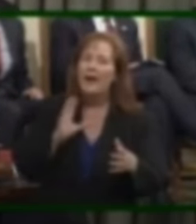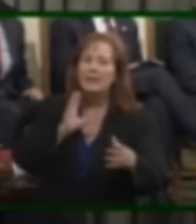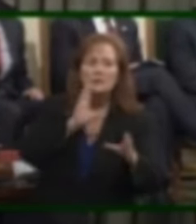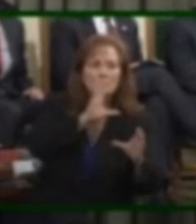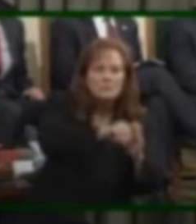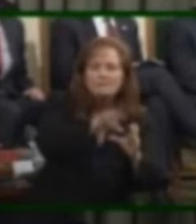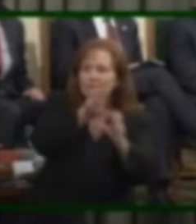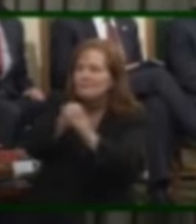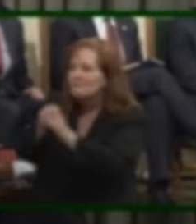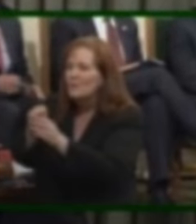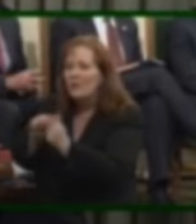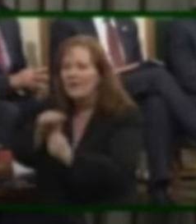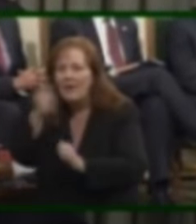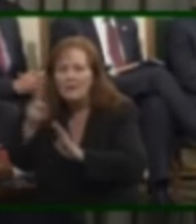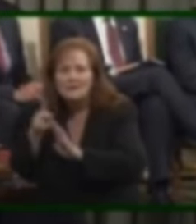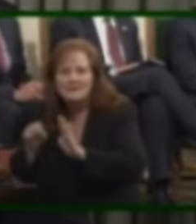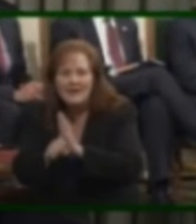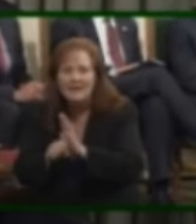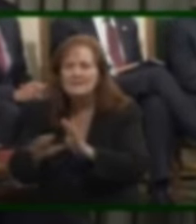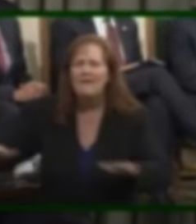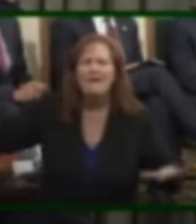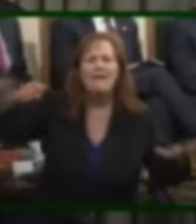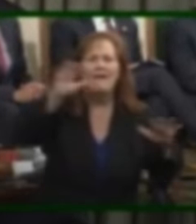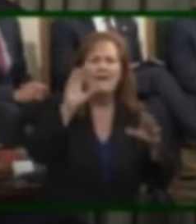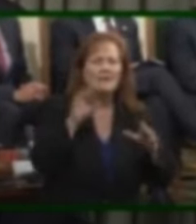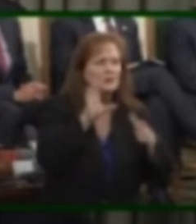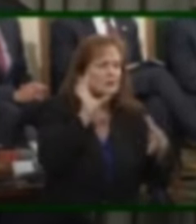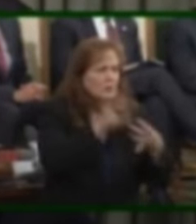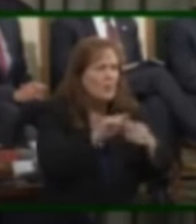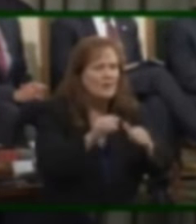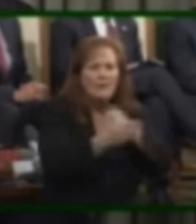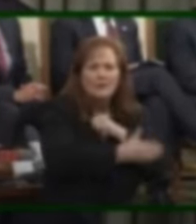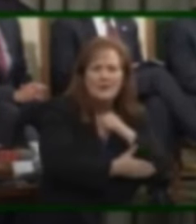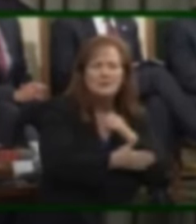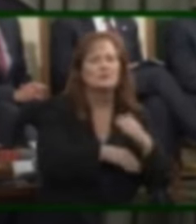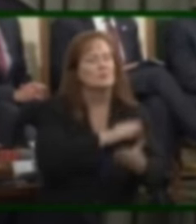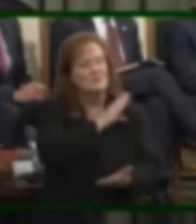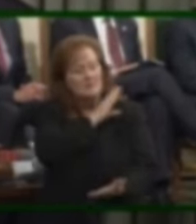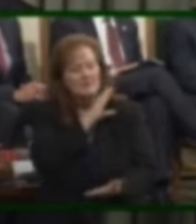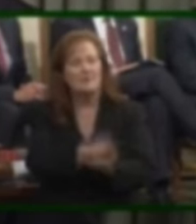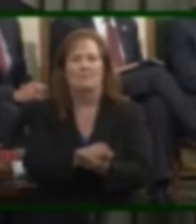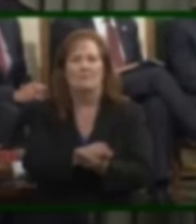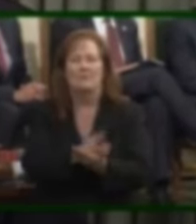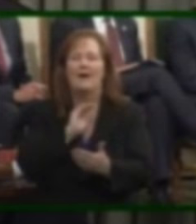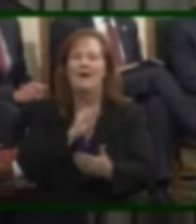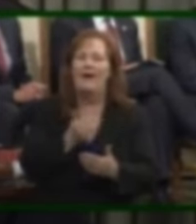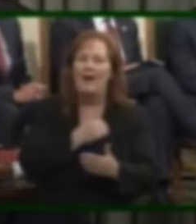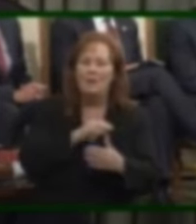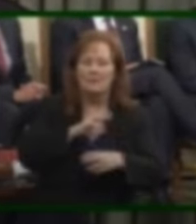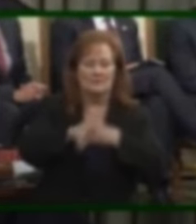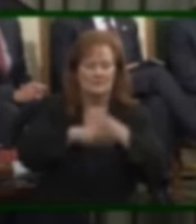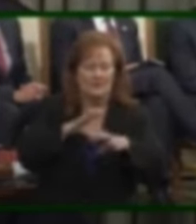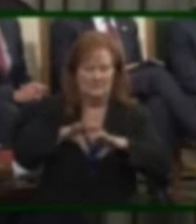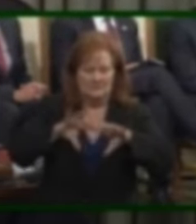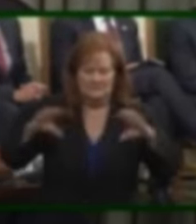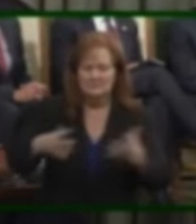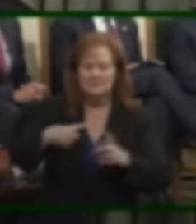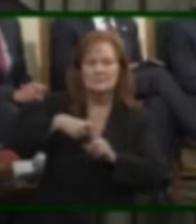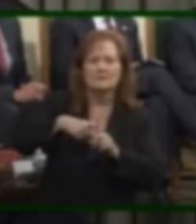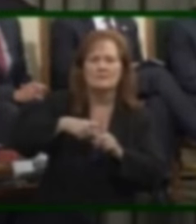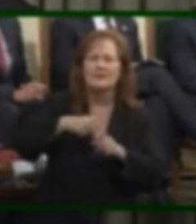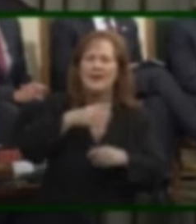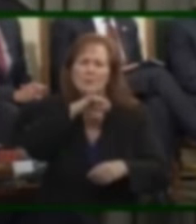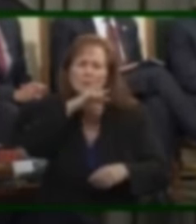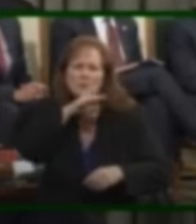others, other states and provinces, even countries, to stop the dangerous rise in climate pollution. And make